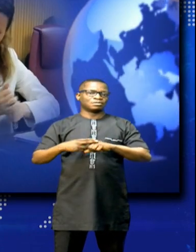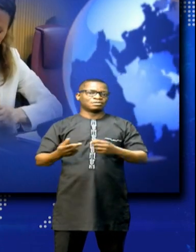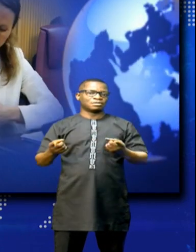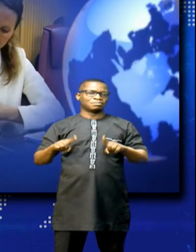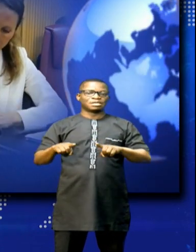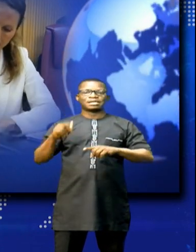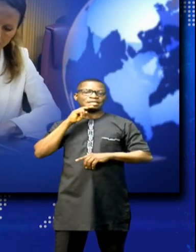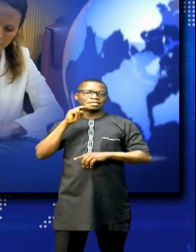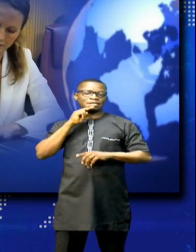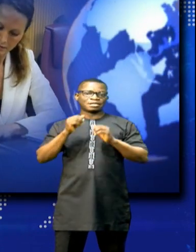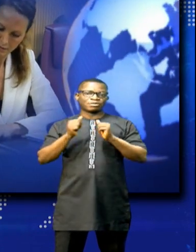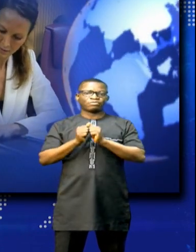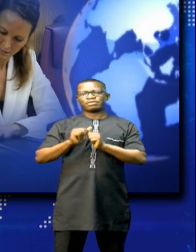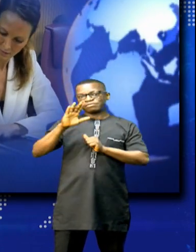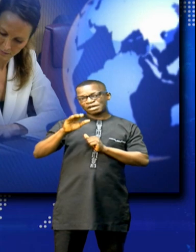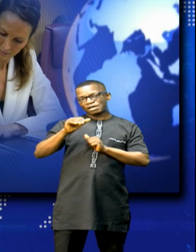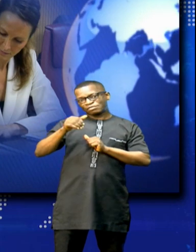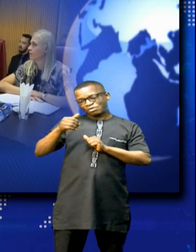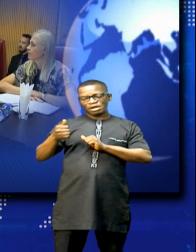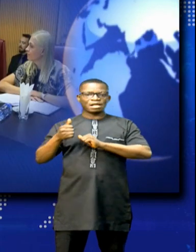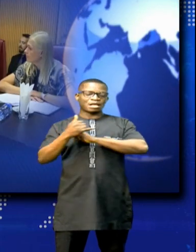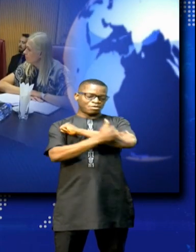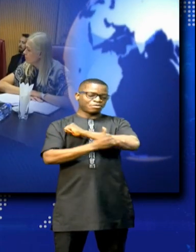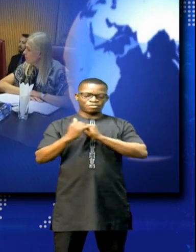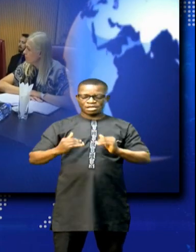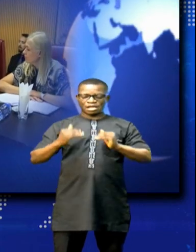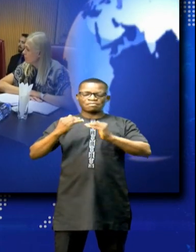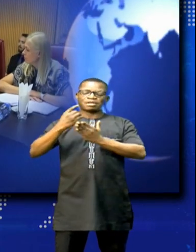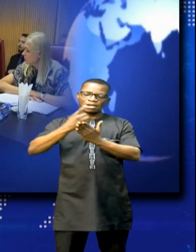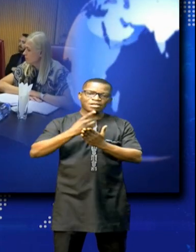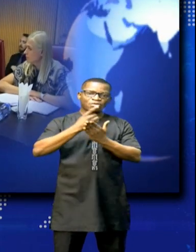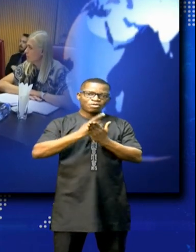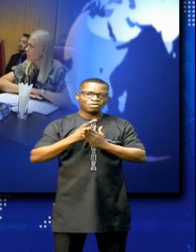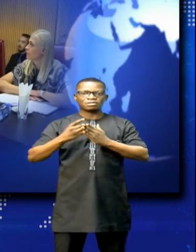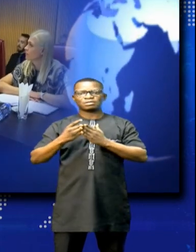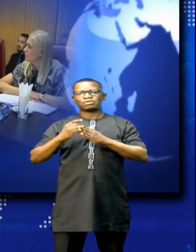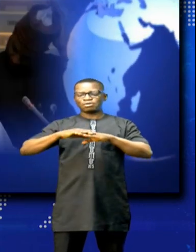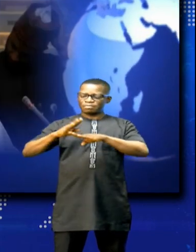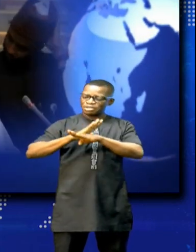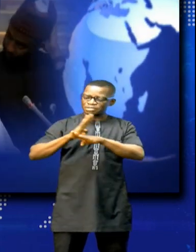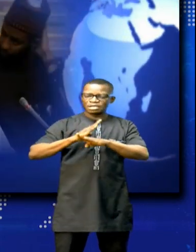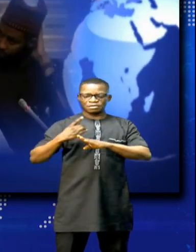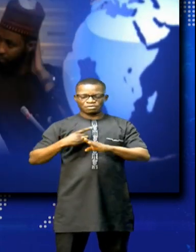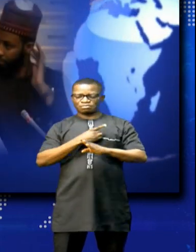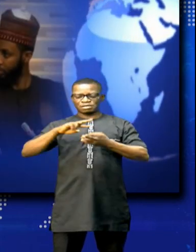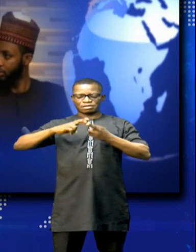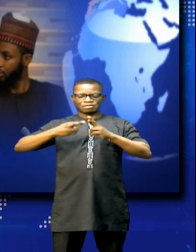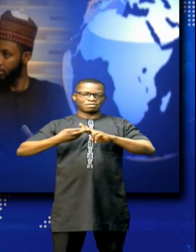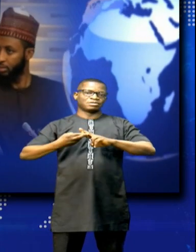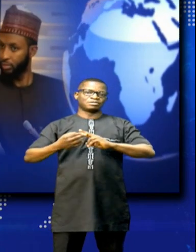Nigeria and five Nordic countries advancing discussions and expansion of trade and diplomatic relations.